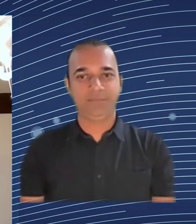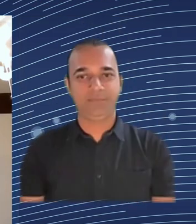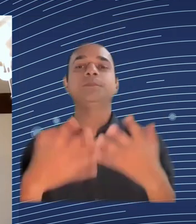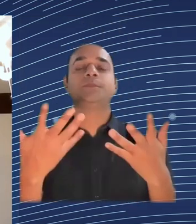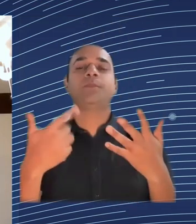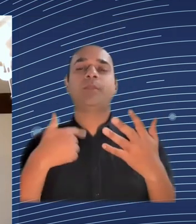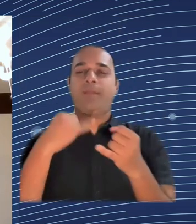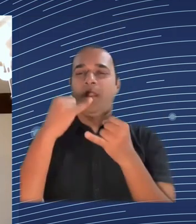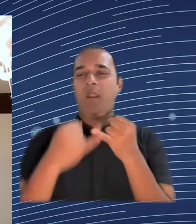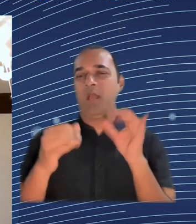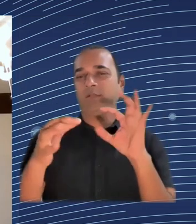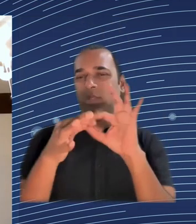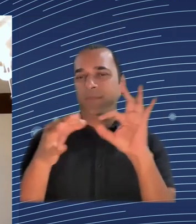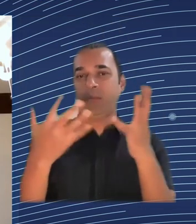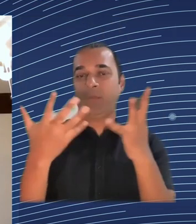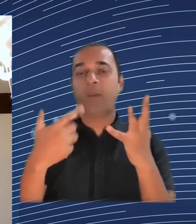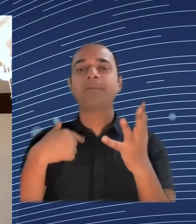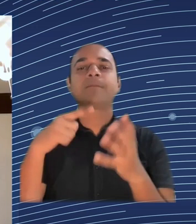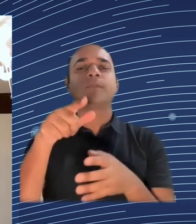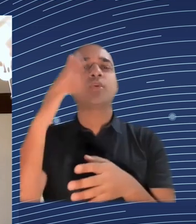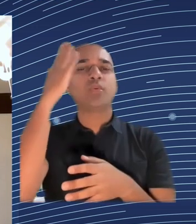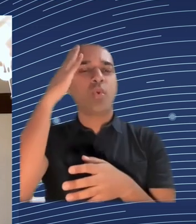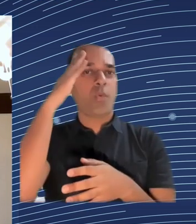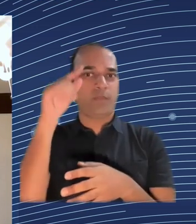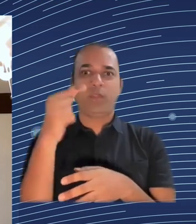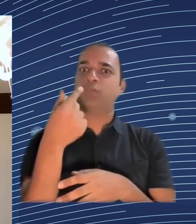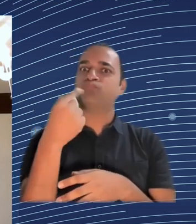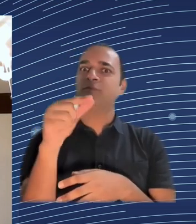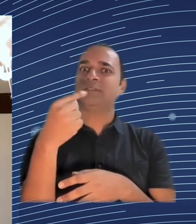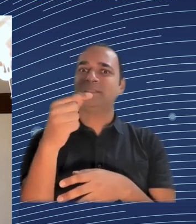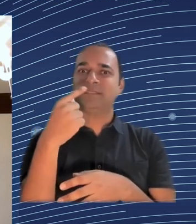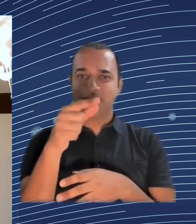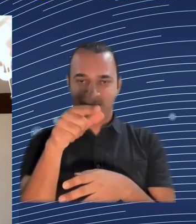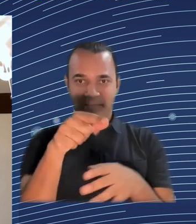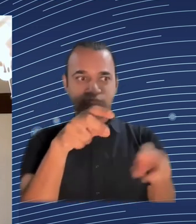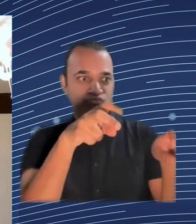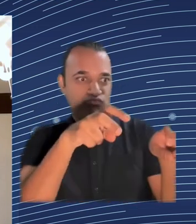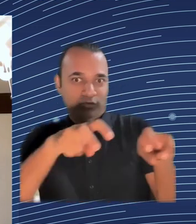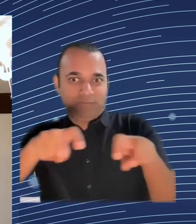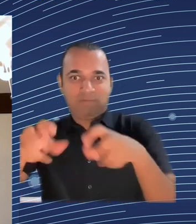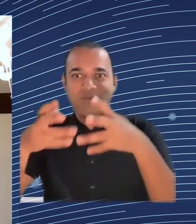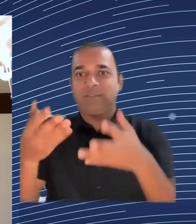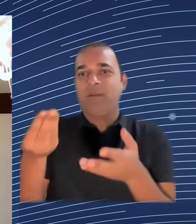particular by decarbonisation policies. The whole debate is about European public goods. We haven't thought enough about how